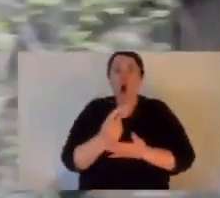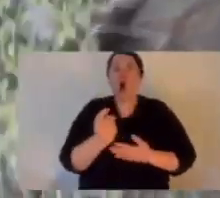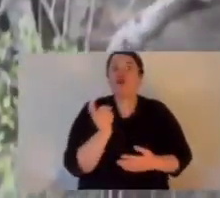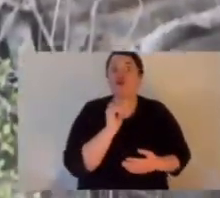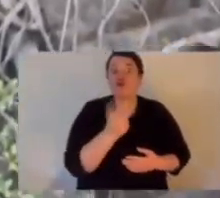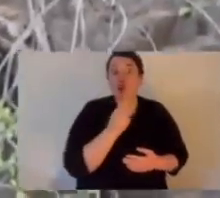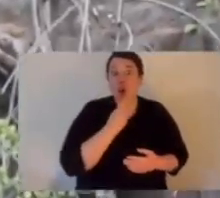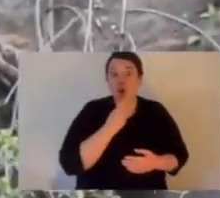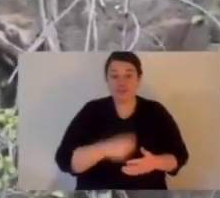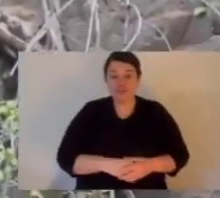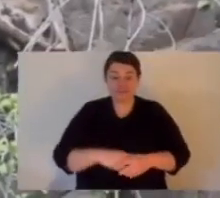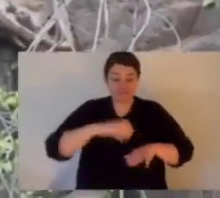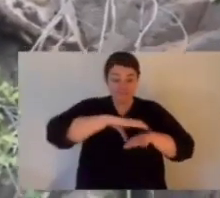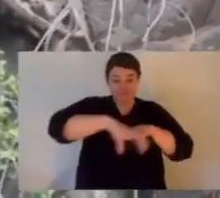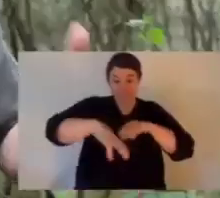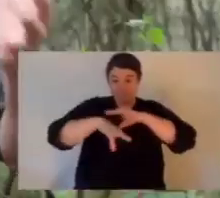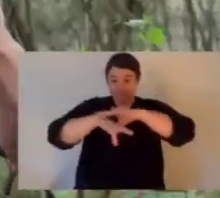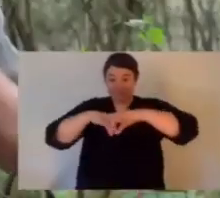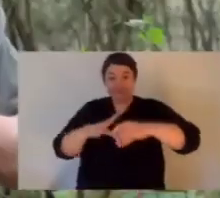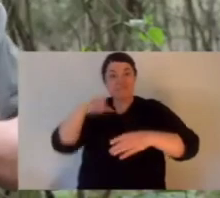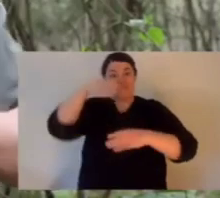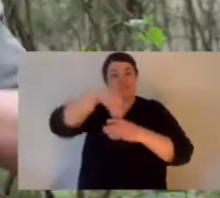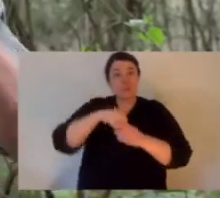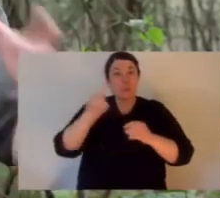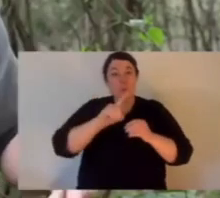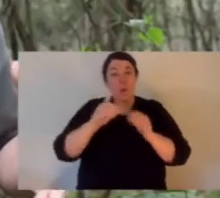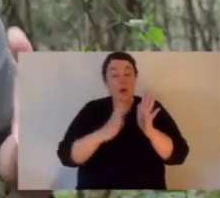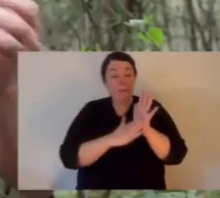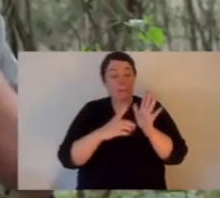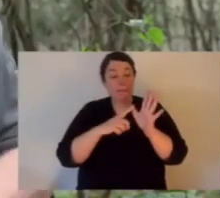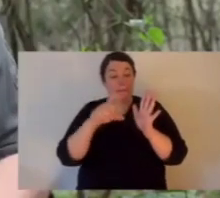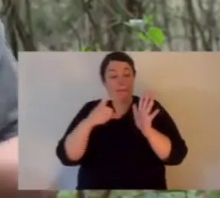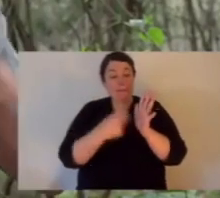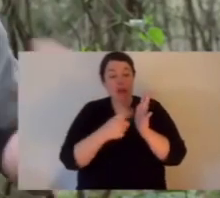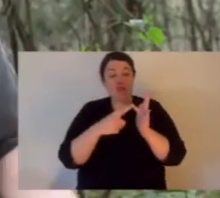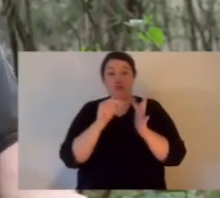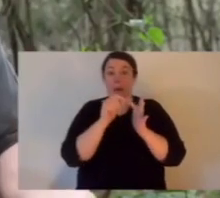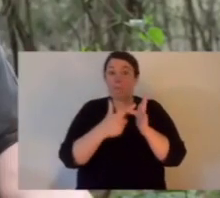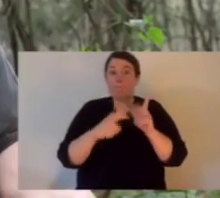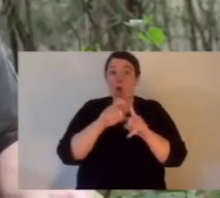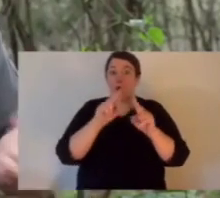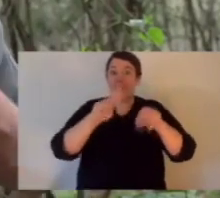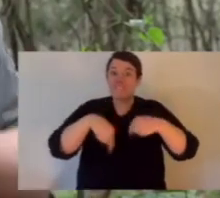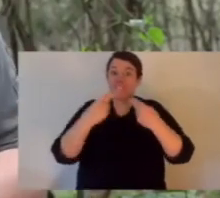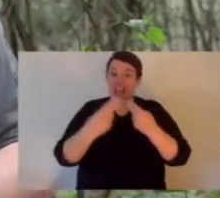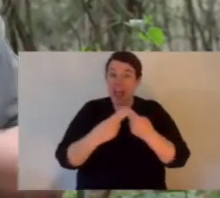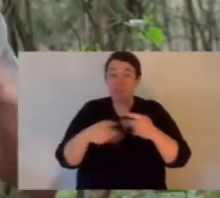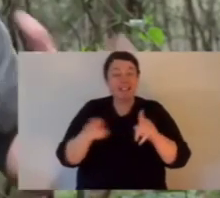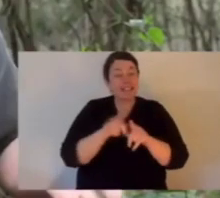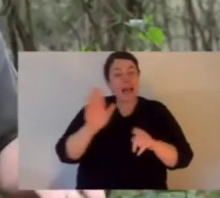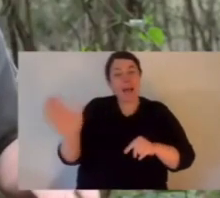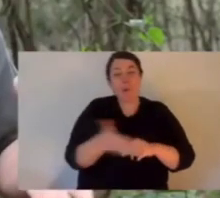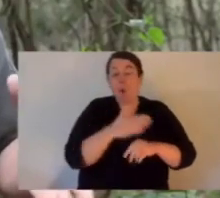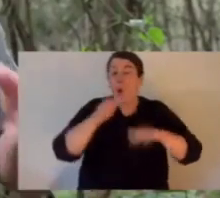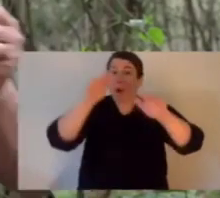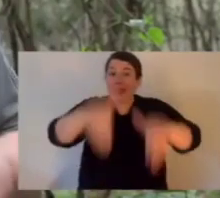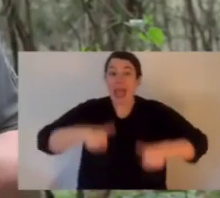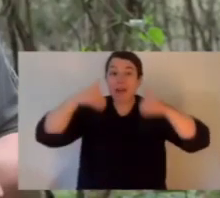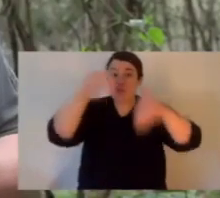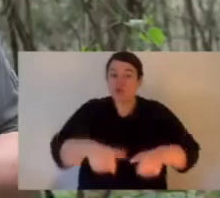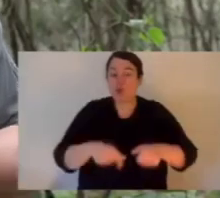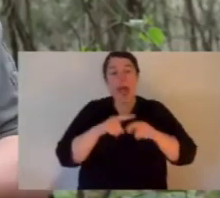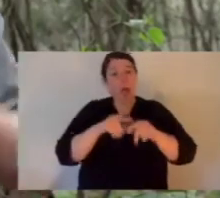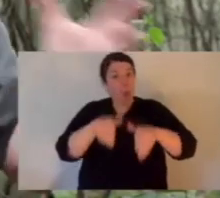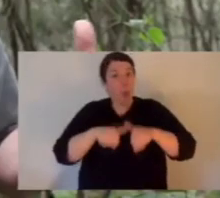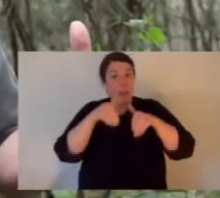to bounce on rocks. Now some of their physical features and let's start from their feet. Now they're part of the macropod family and